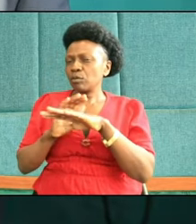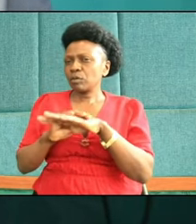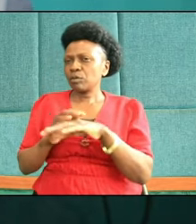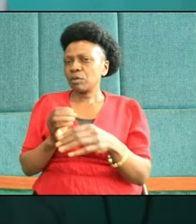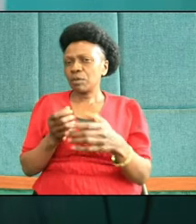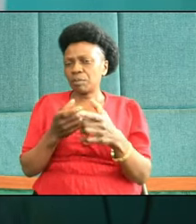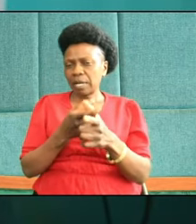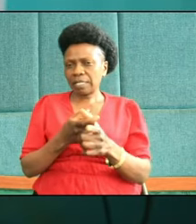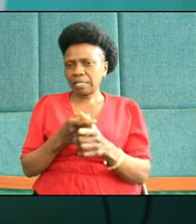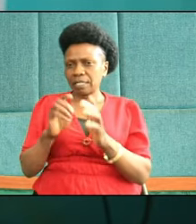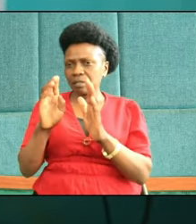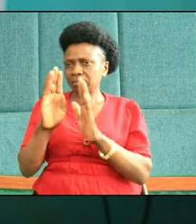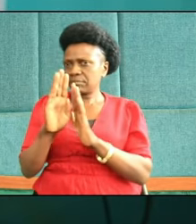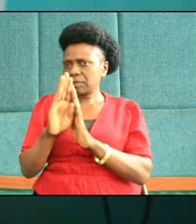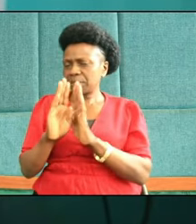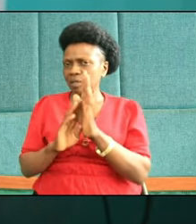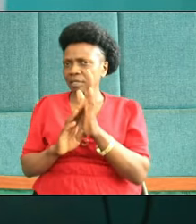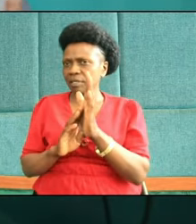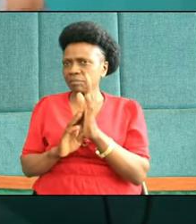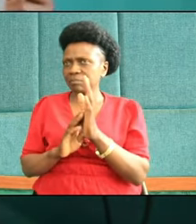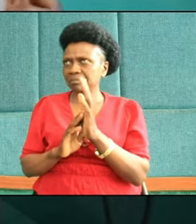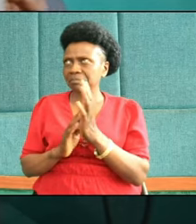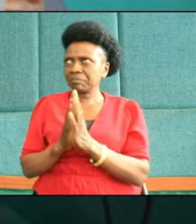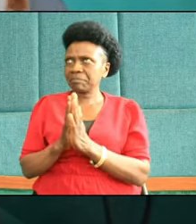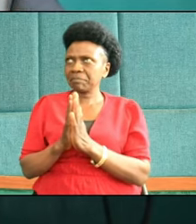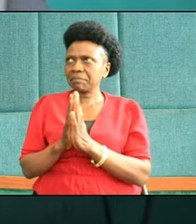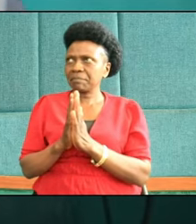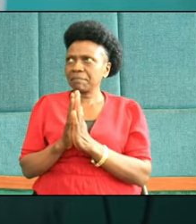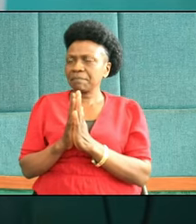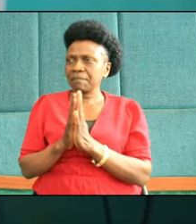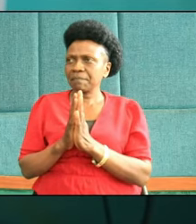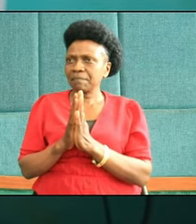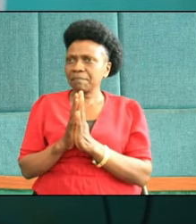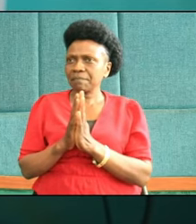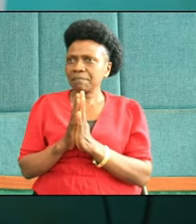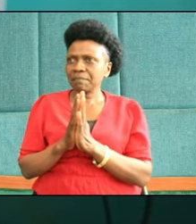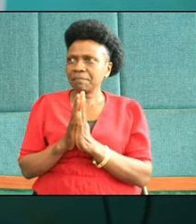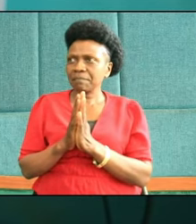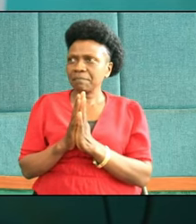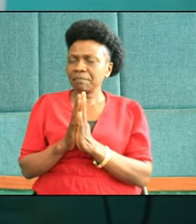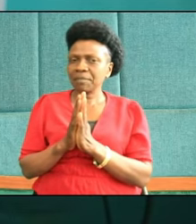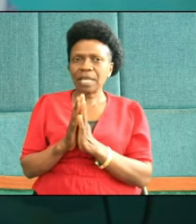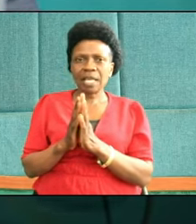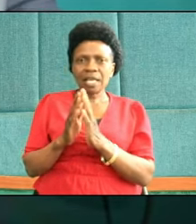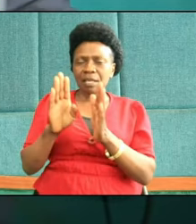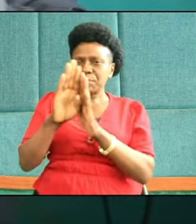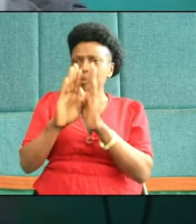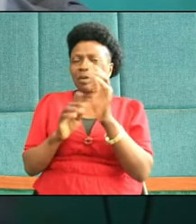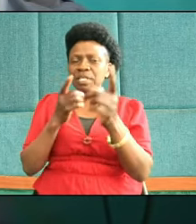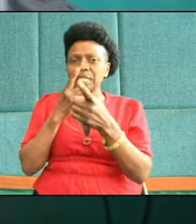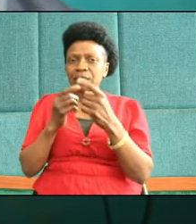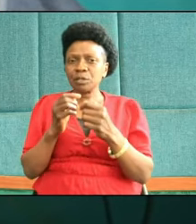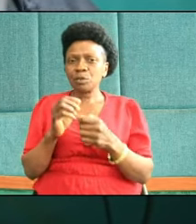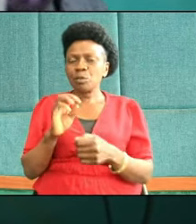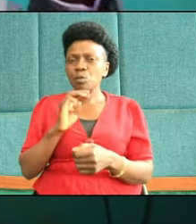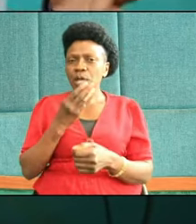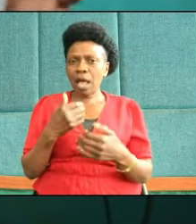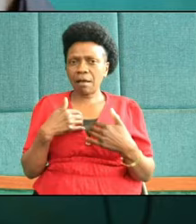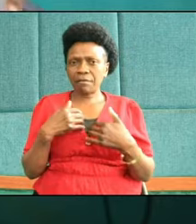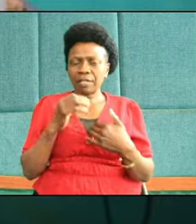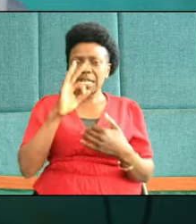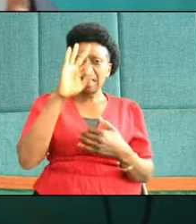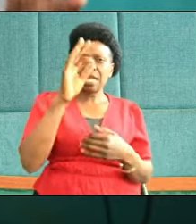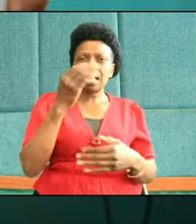know, the Bible has this to say that heaven is categorized in three areas. There is the first heaven, which we have the